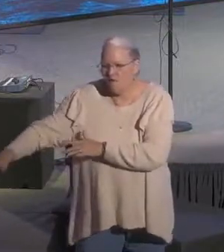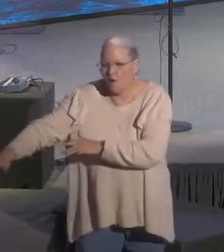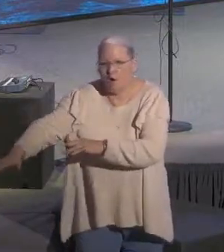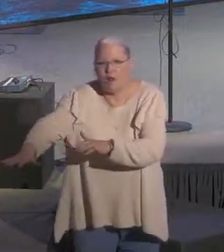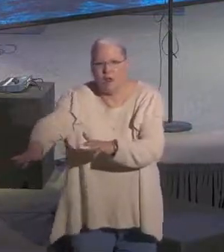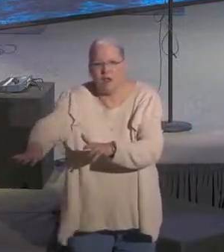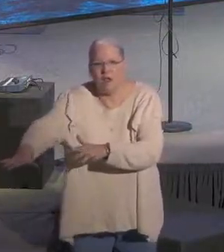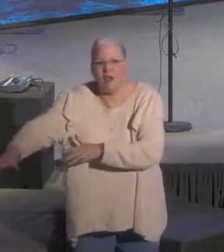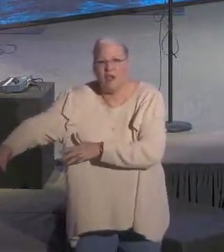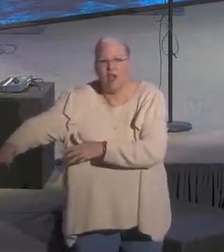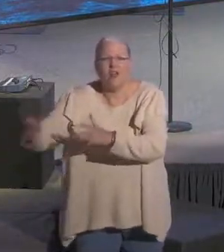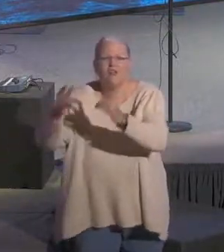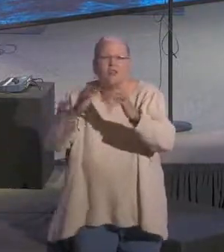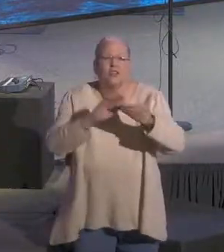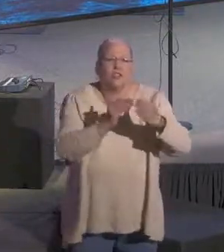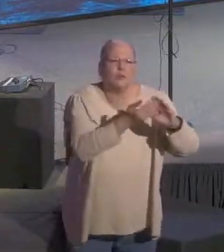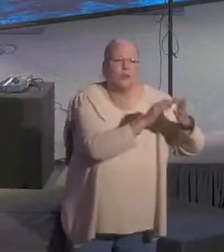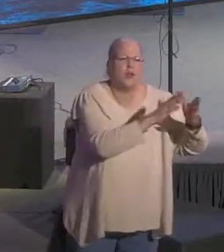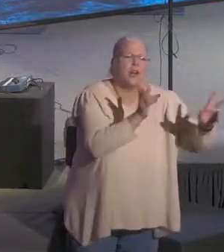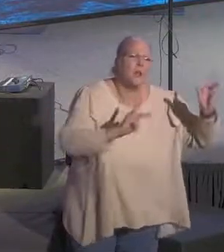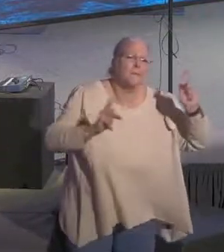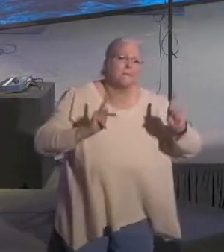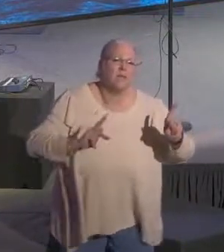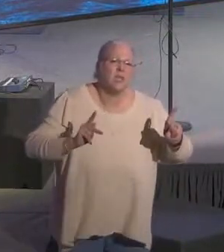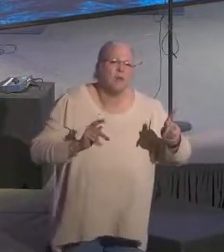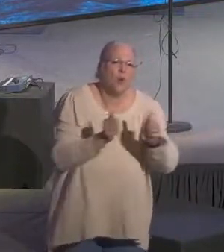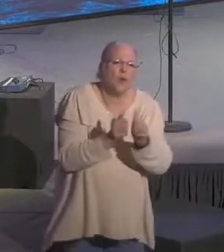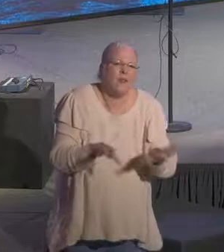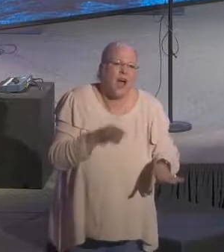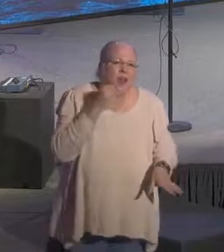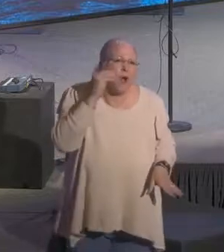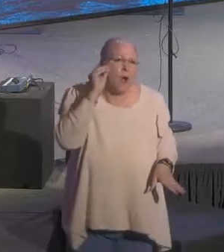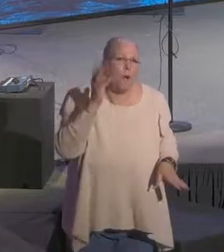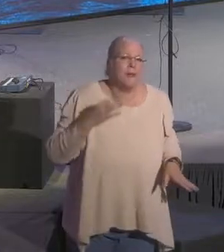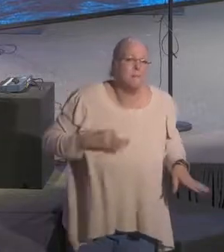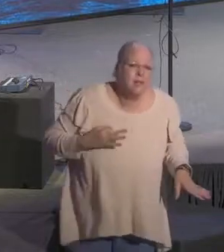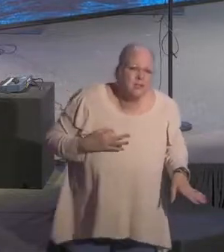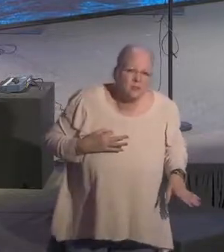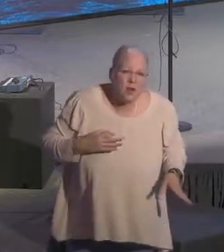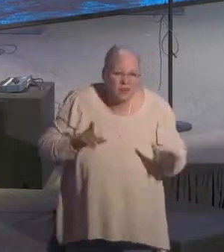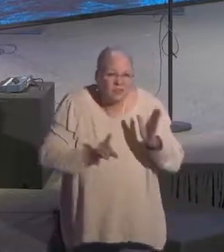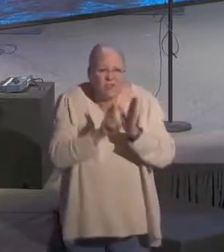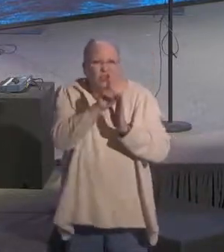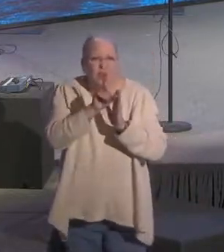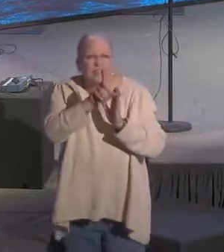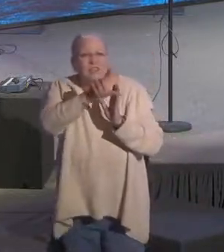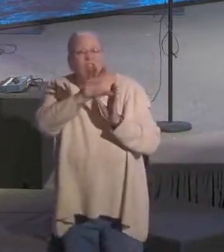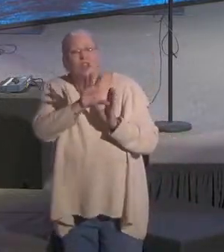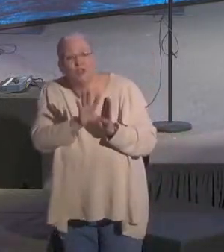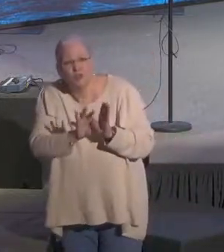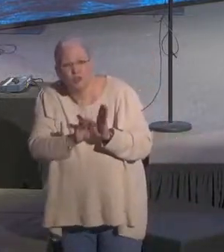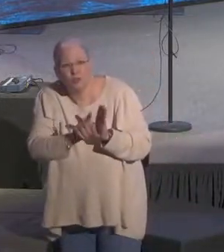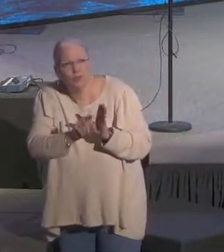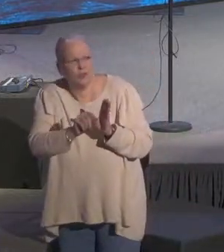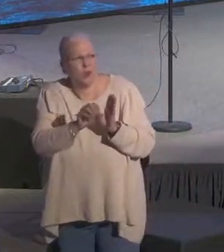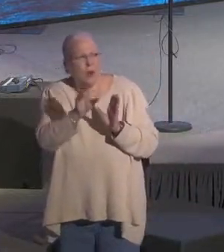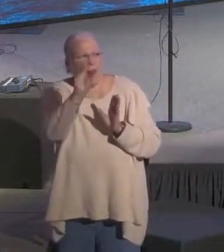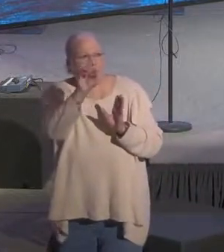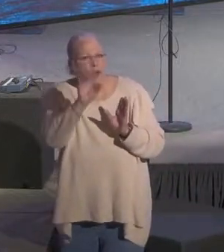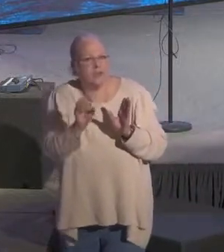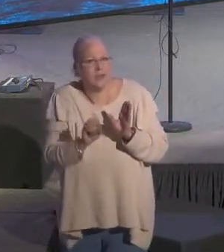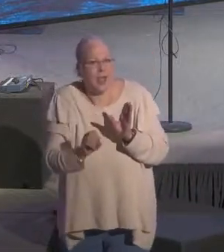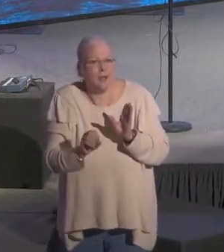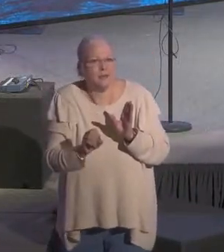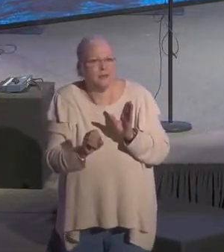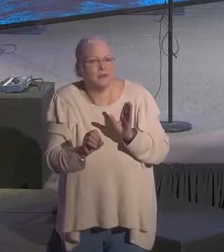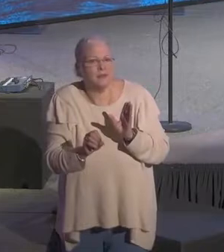And there's a community of people, actually, homelessness in Pittsburgh is up 21% this year just because of the economy. And